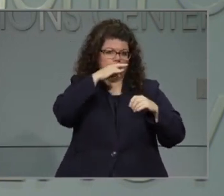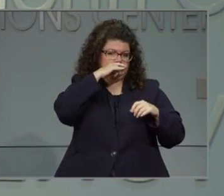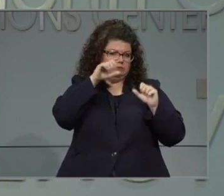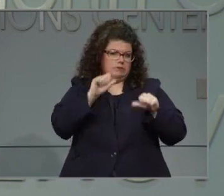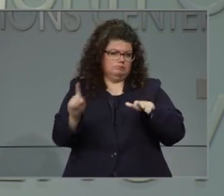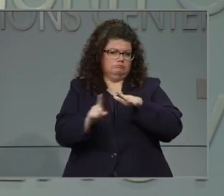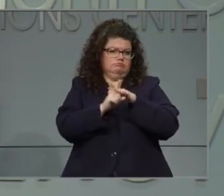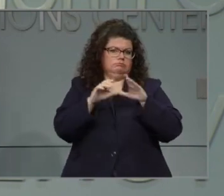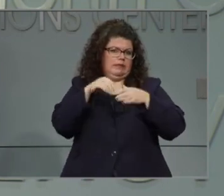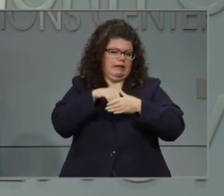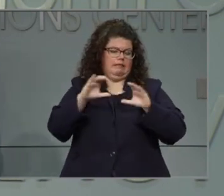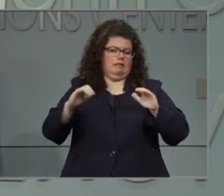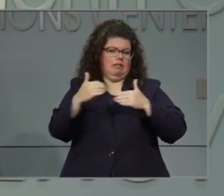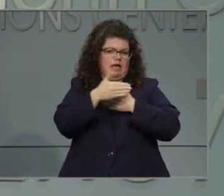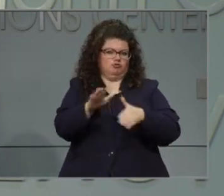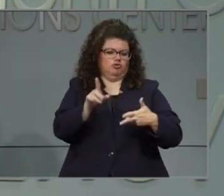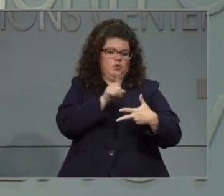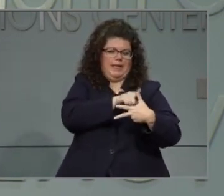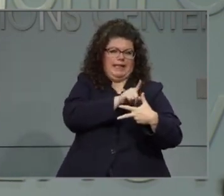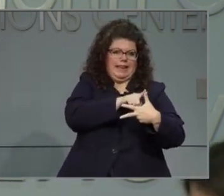address those issues as well.